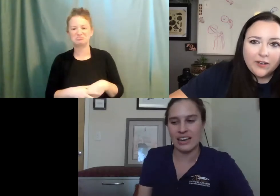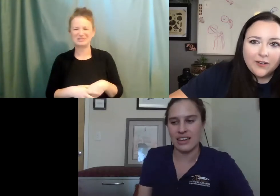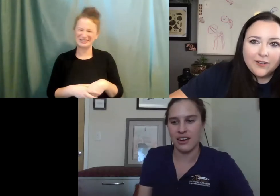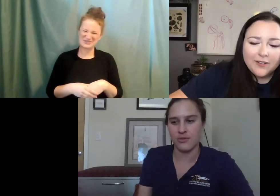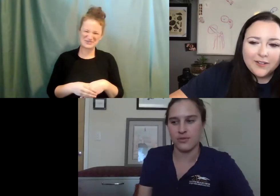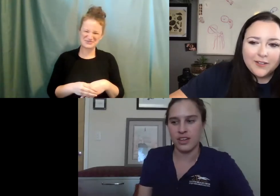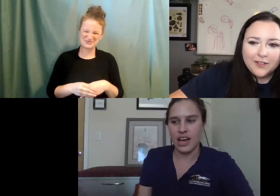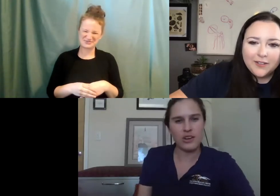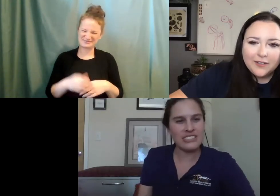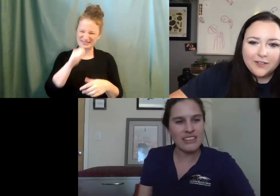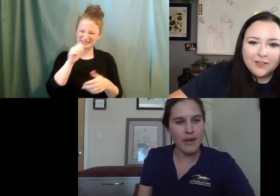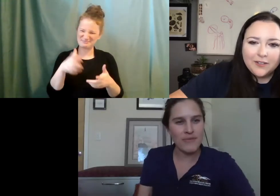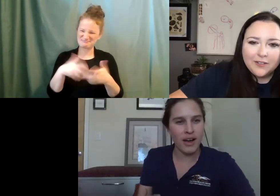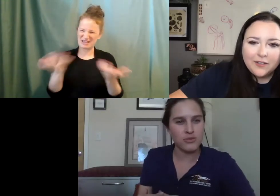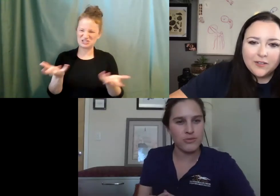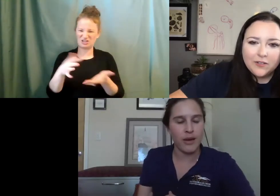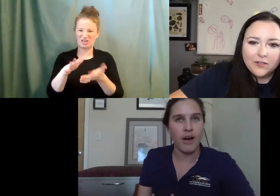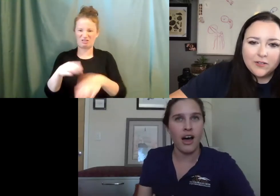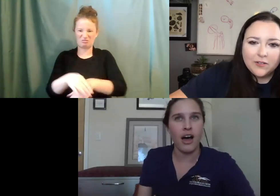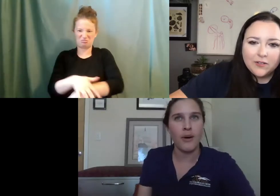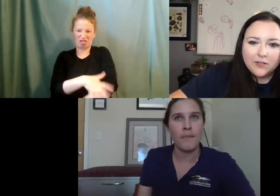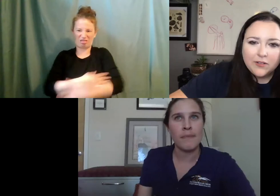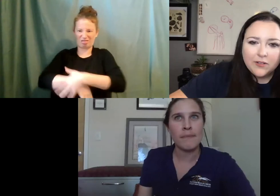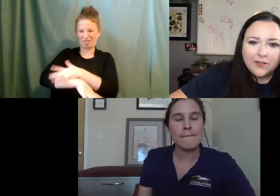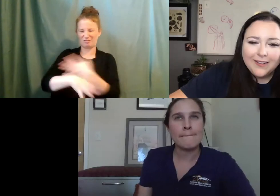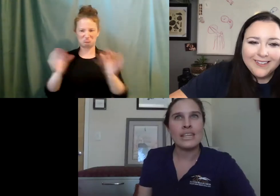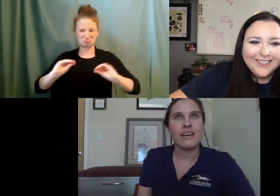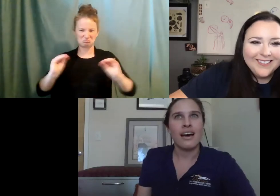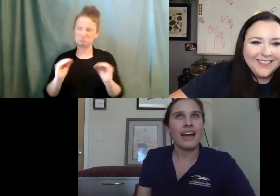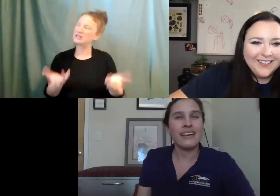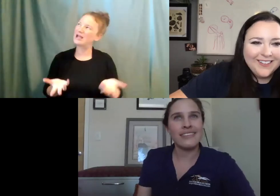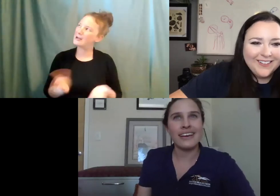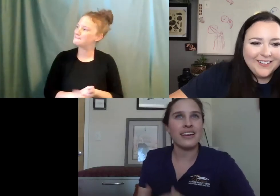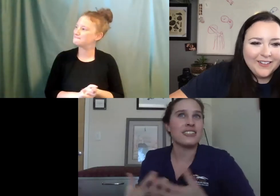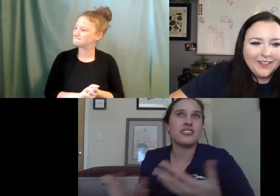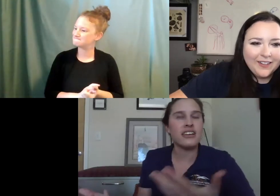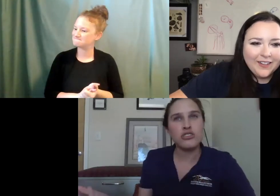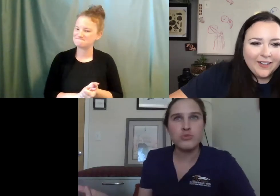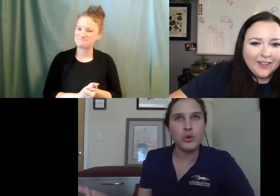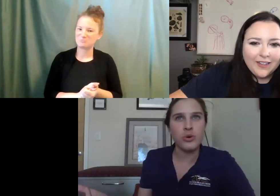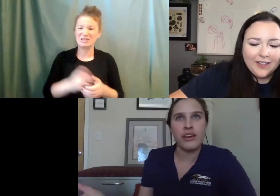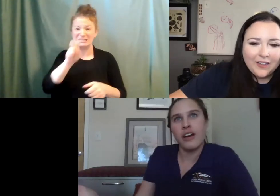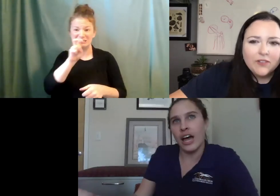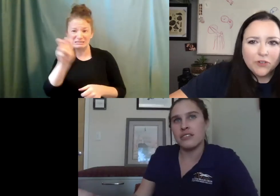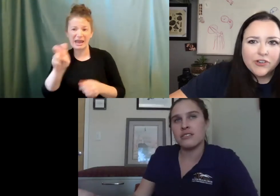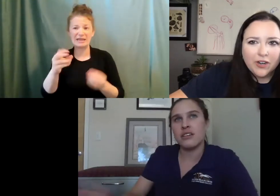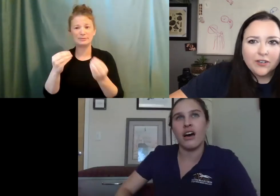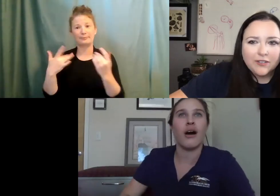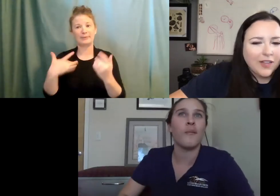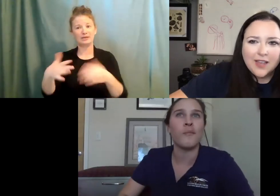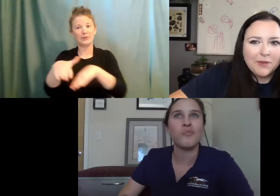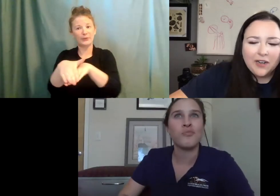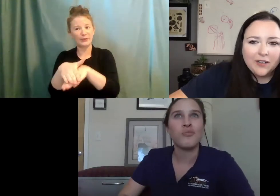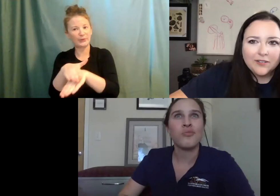I don't get a ton of, I don't get slimy vibes from them. Um, I can't like, and snakes are smooth. They're nice.